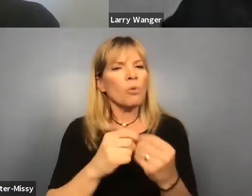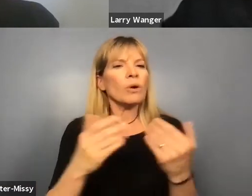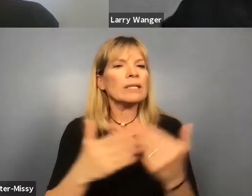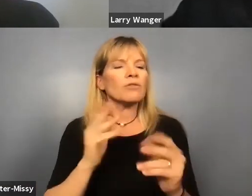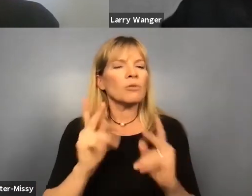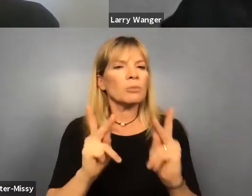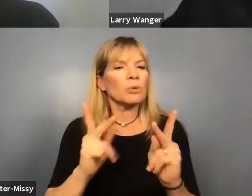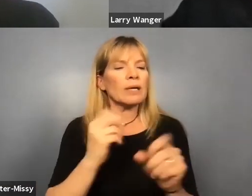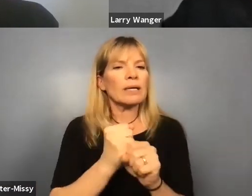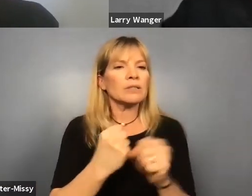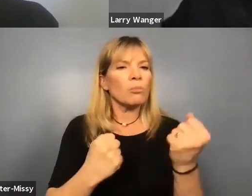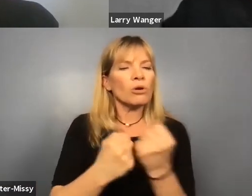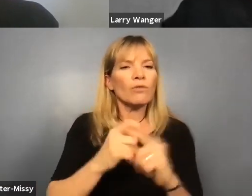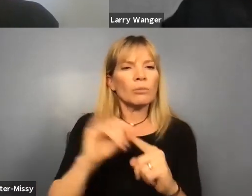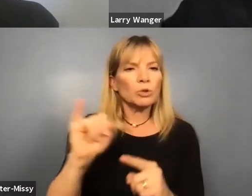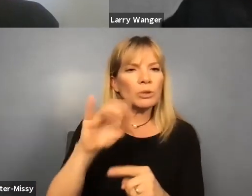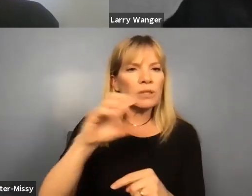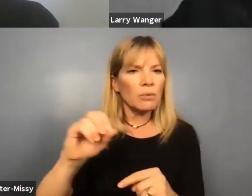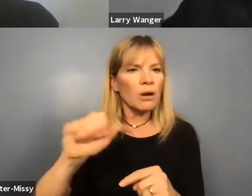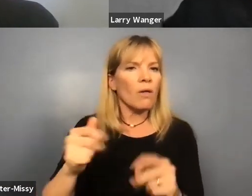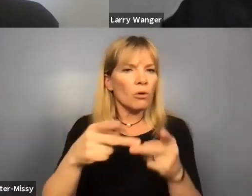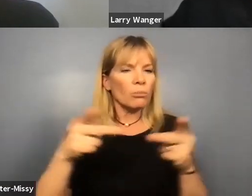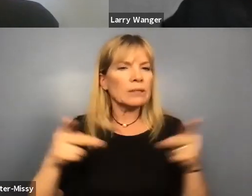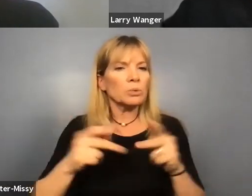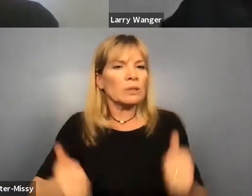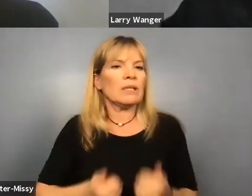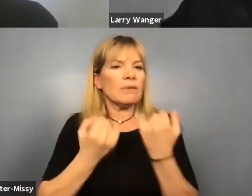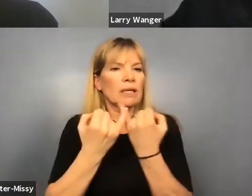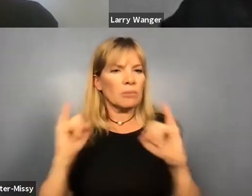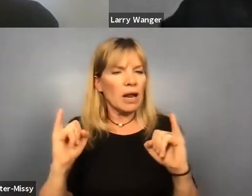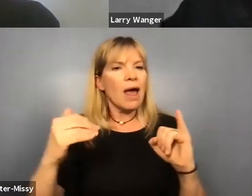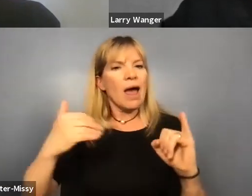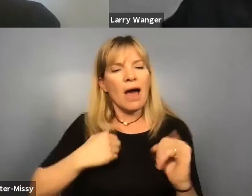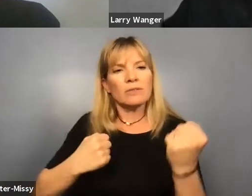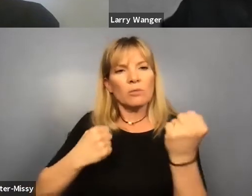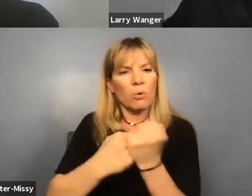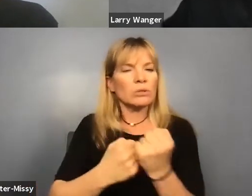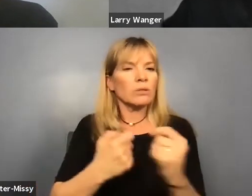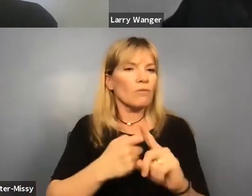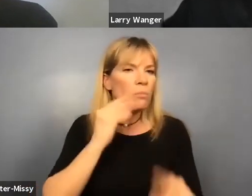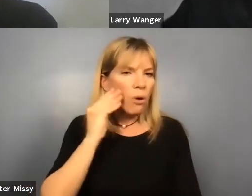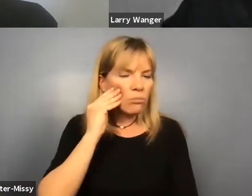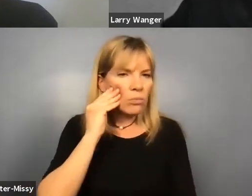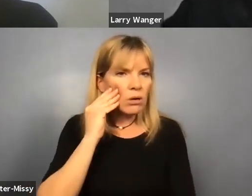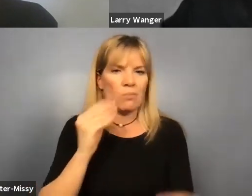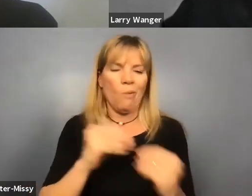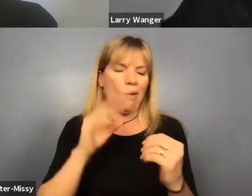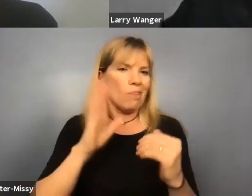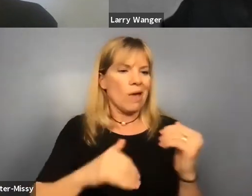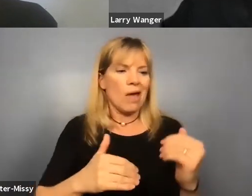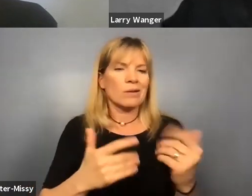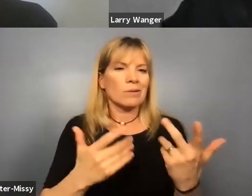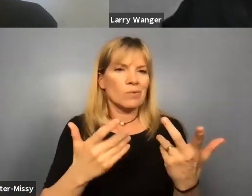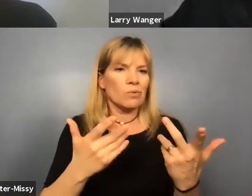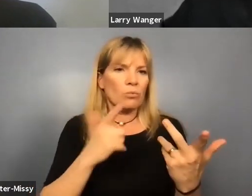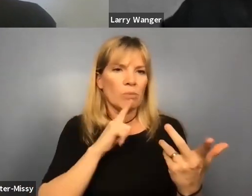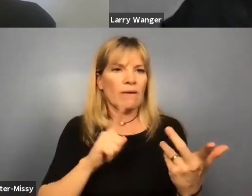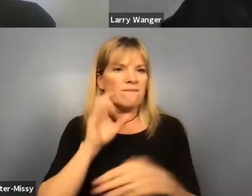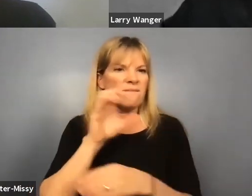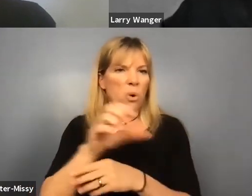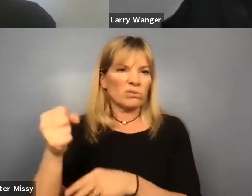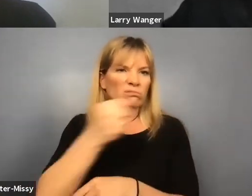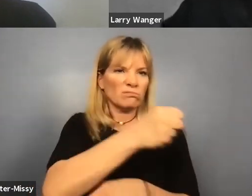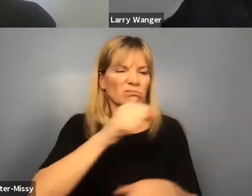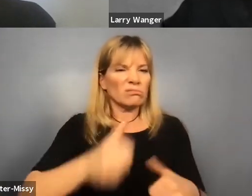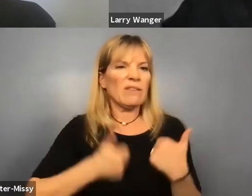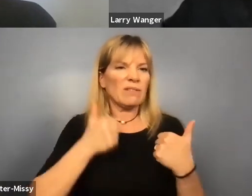supports from their insurance companies and other places to live independently and have those supports at home than it is to be forced to go live in